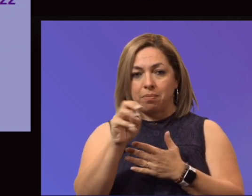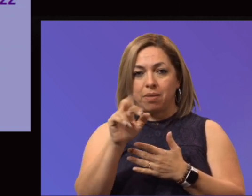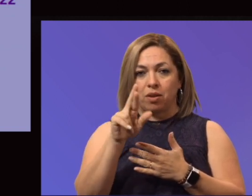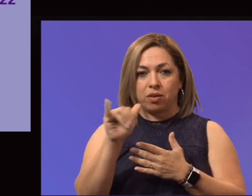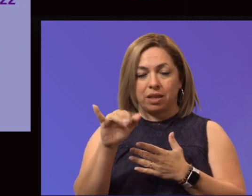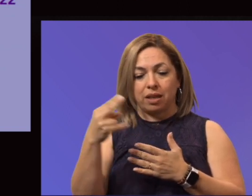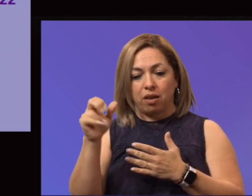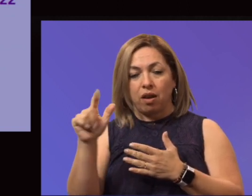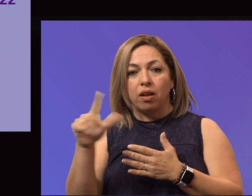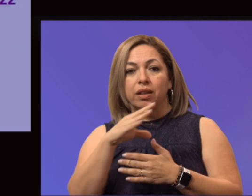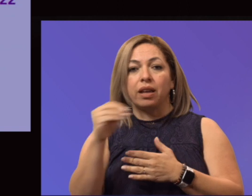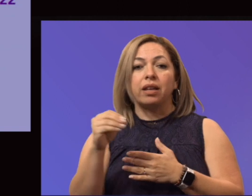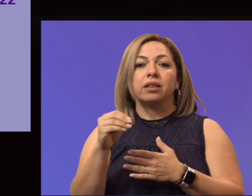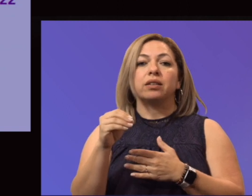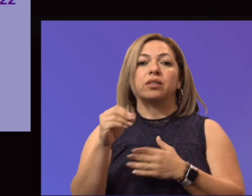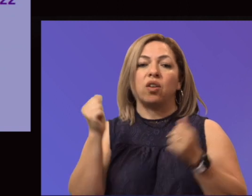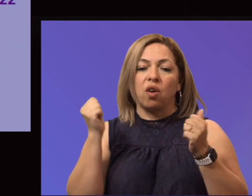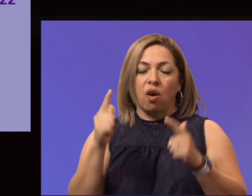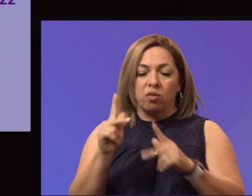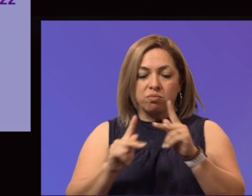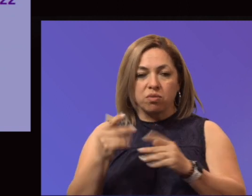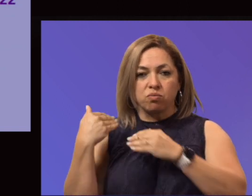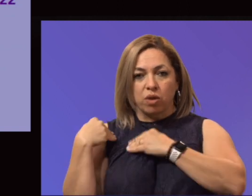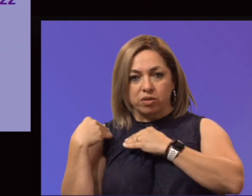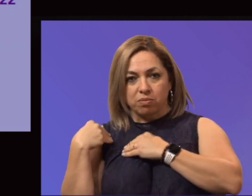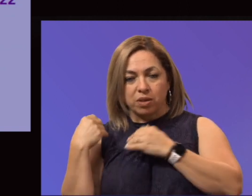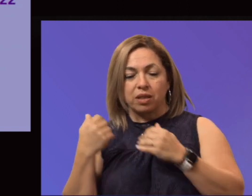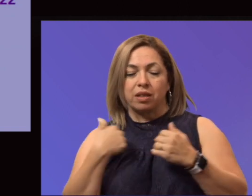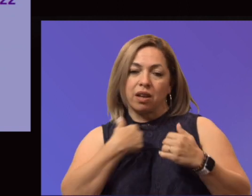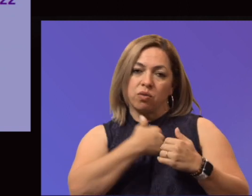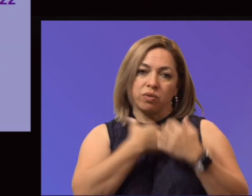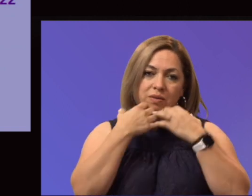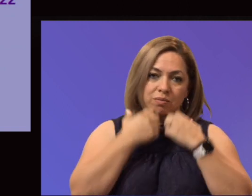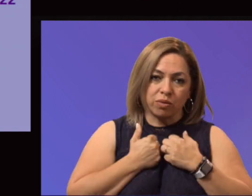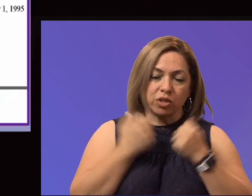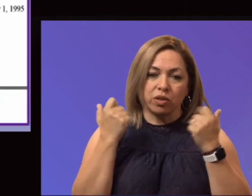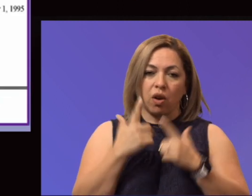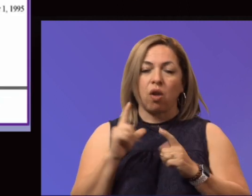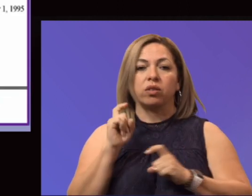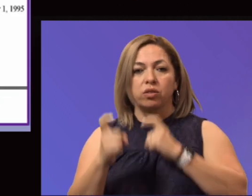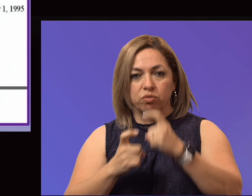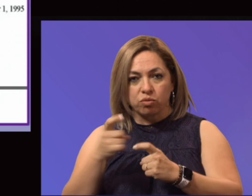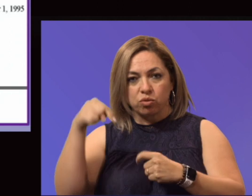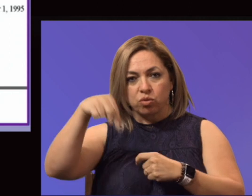everyone's responsibility and certainly appreciate everyone's contributions to this.